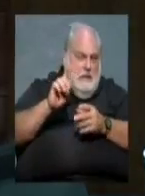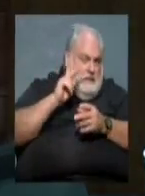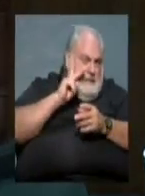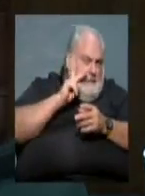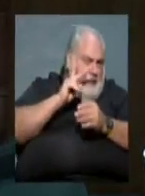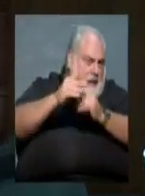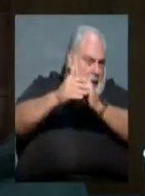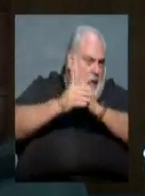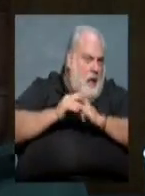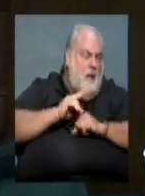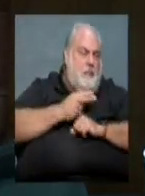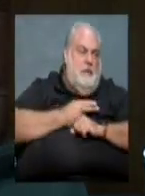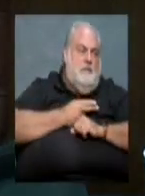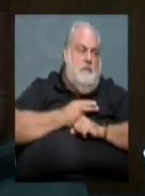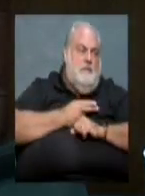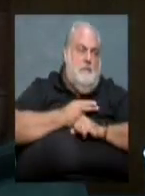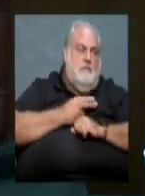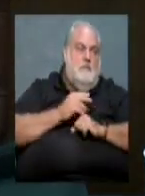get up off of it.